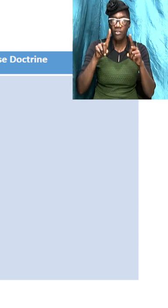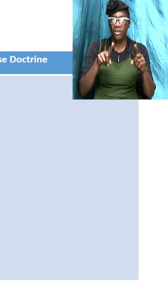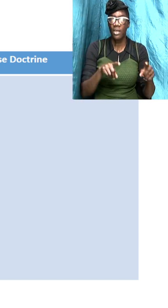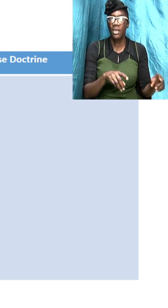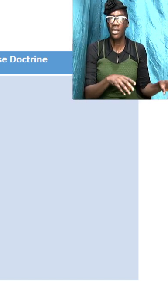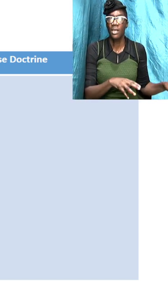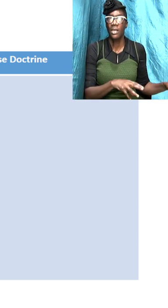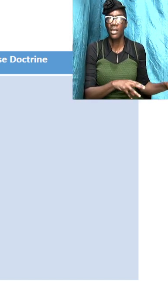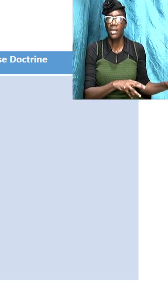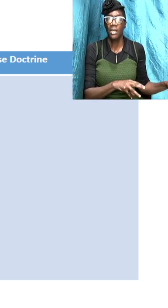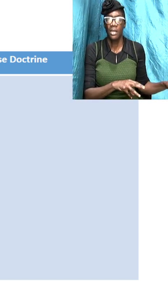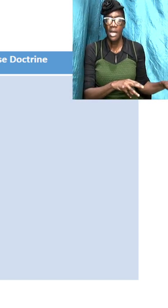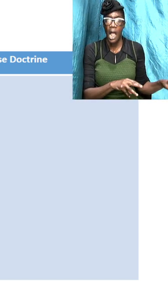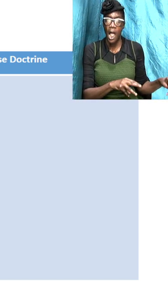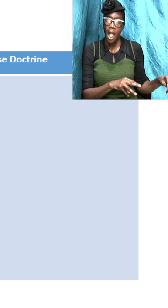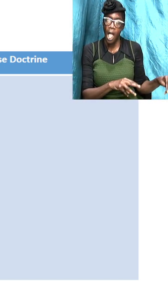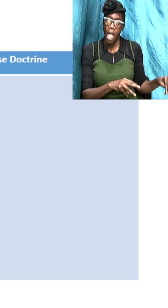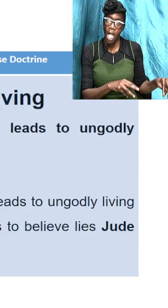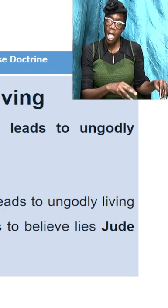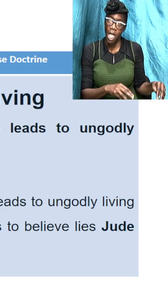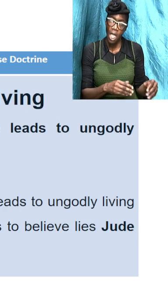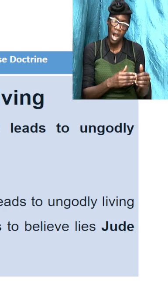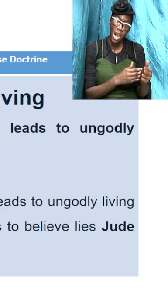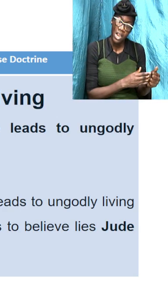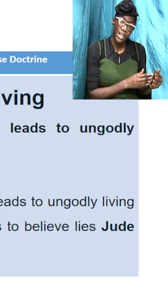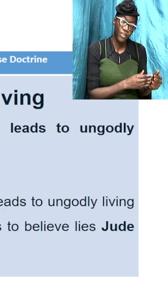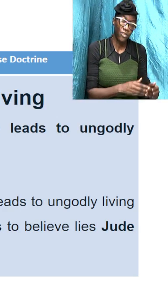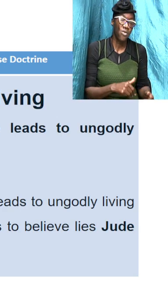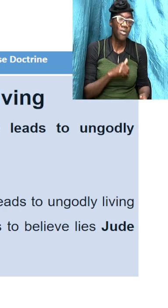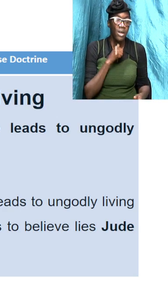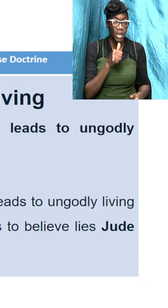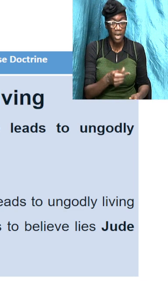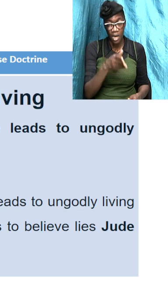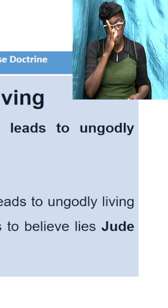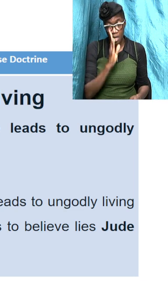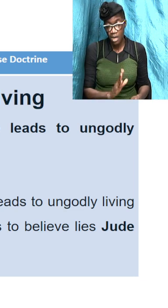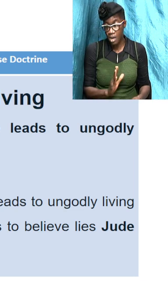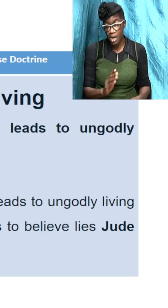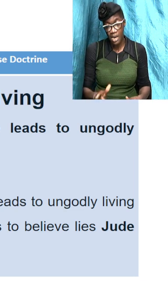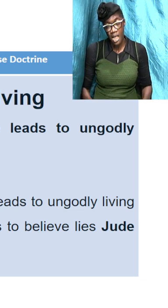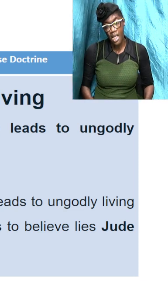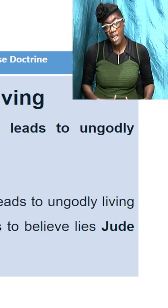to ungodly living so just like I said to us